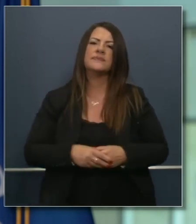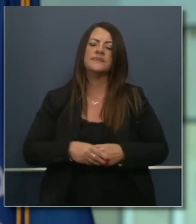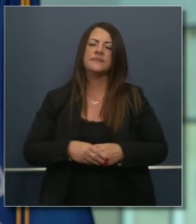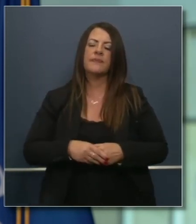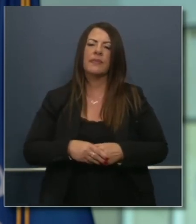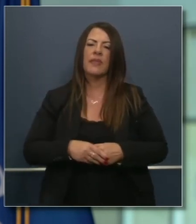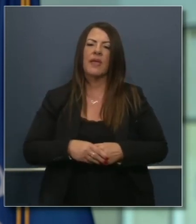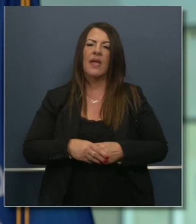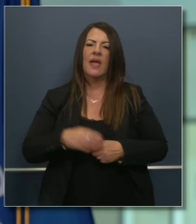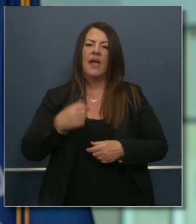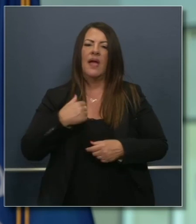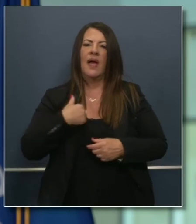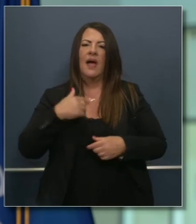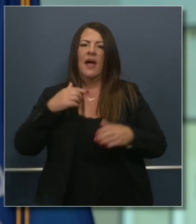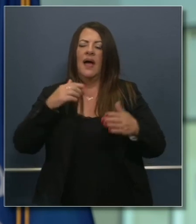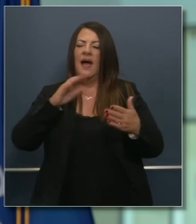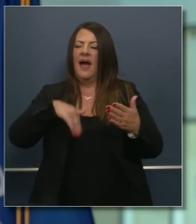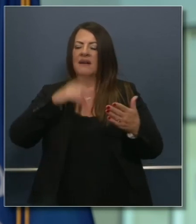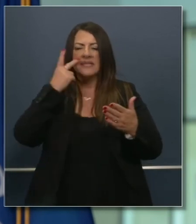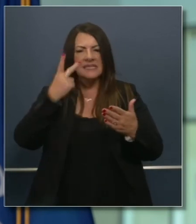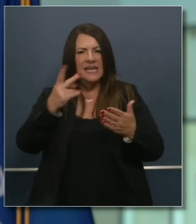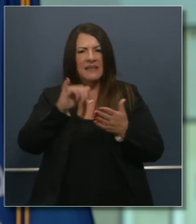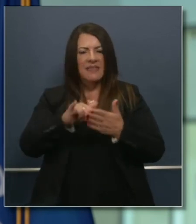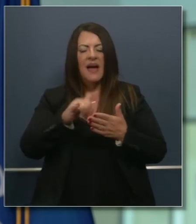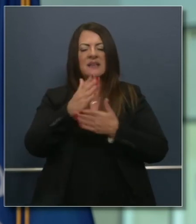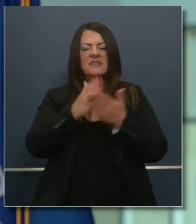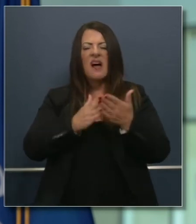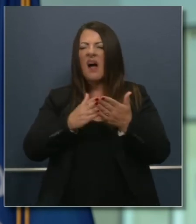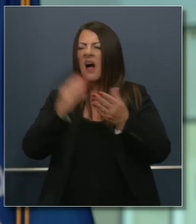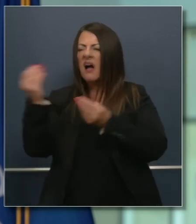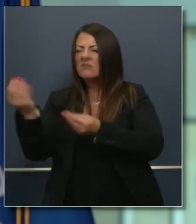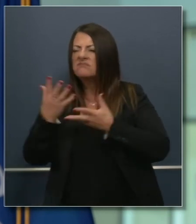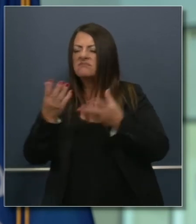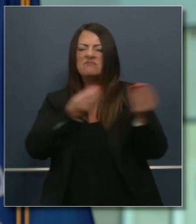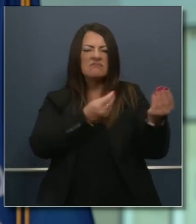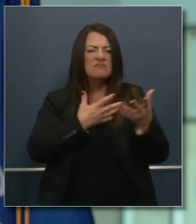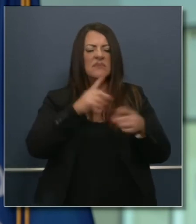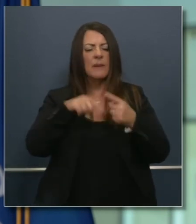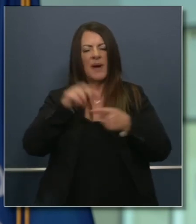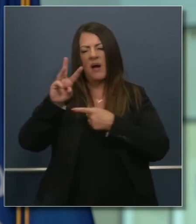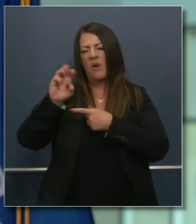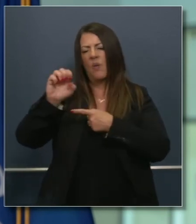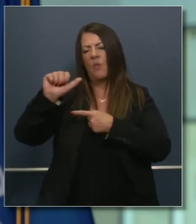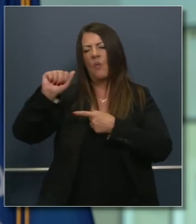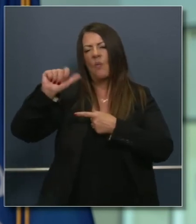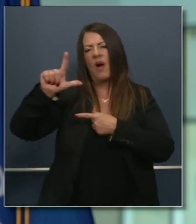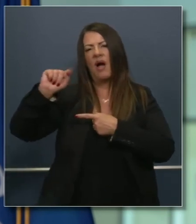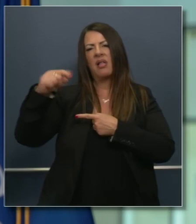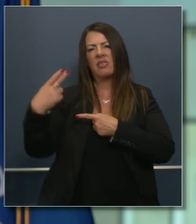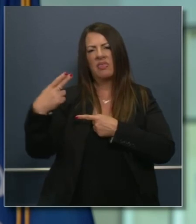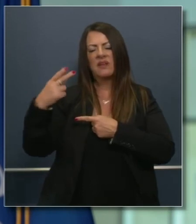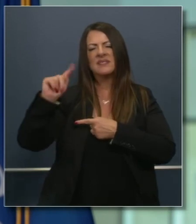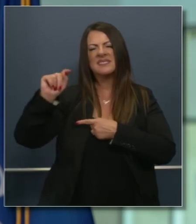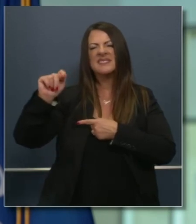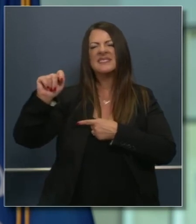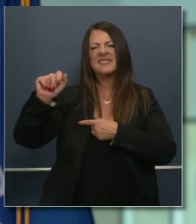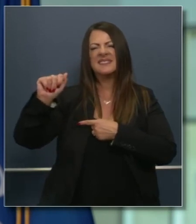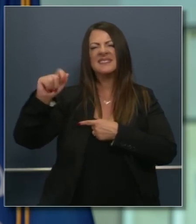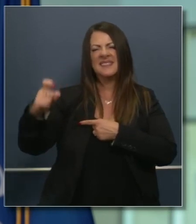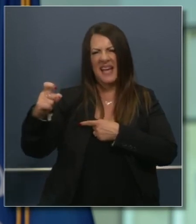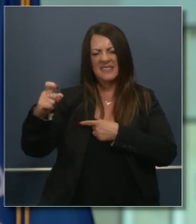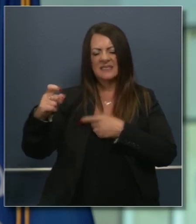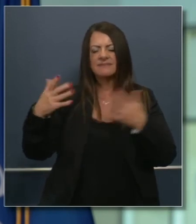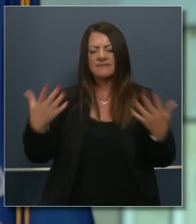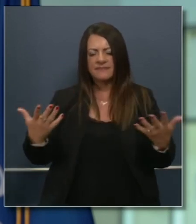I saw a press release, or moreover, I saw some reporting on a wealth tax. I will just say this, though. We're the state of California, not the United